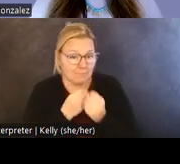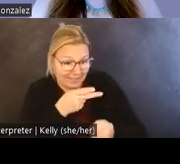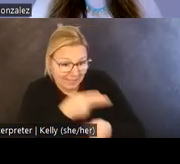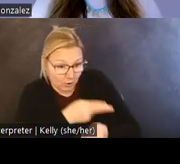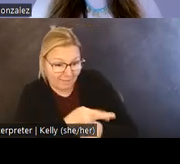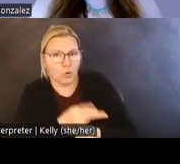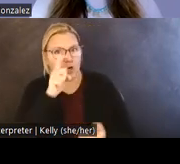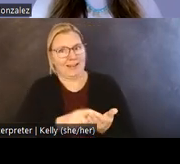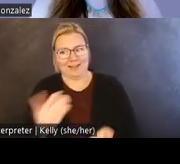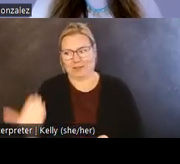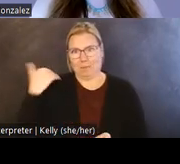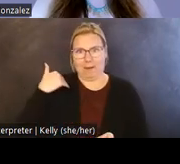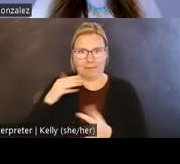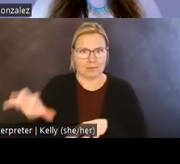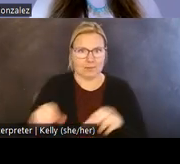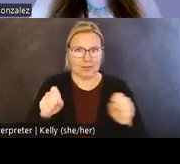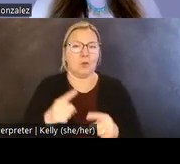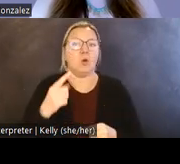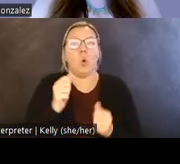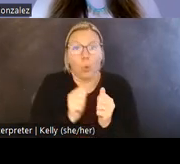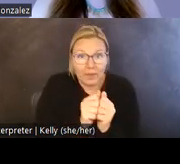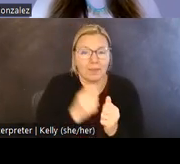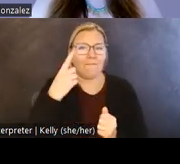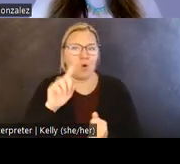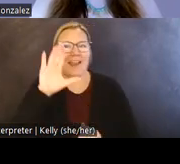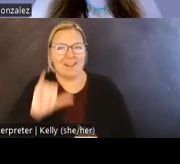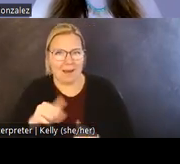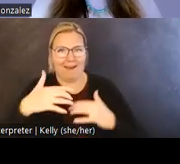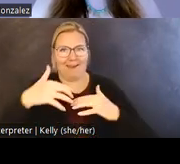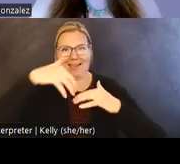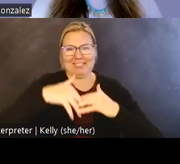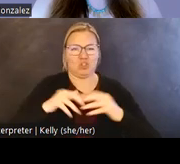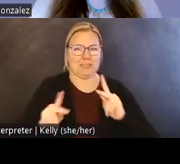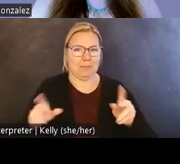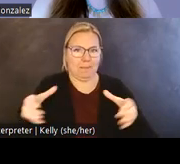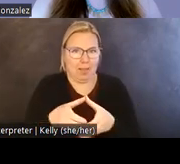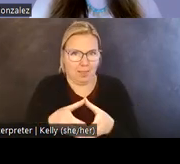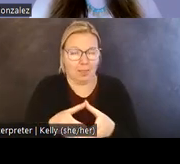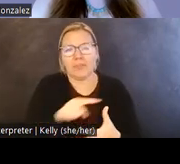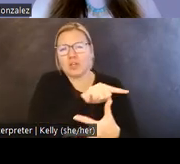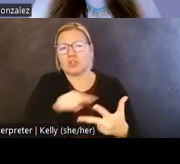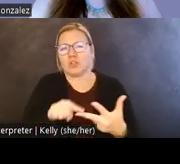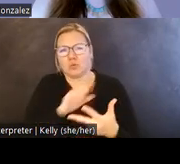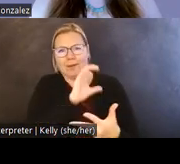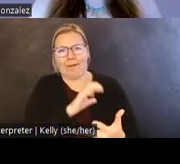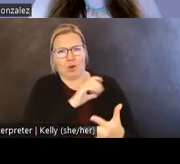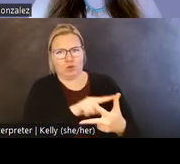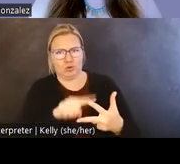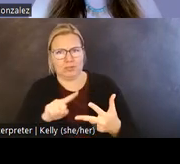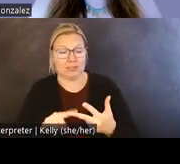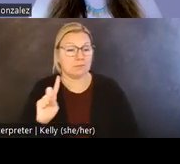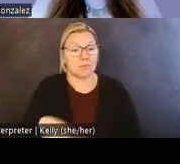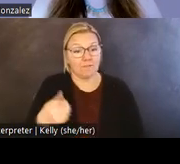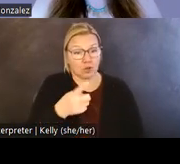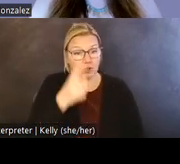that are conducted with, for, and by Indigenous peoples. Now, these approaches share three broad characteristics. First,